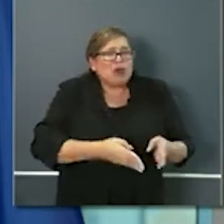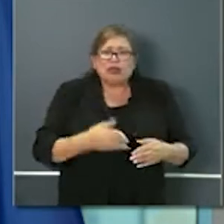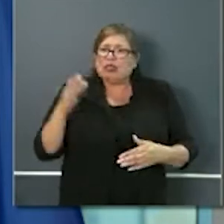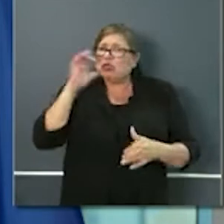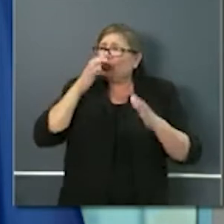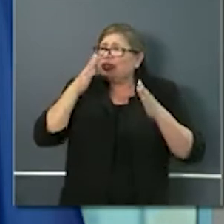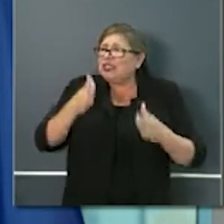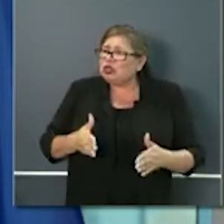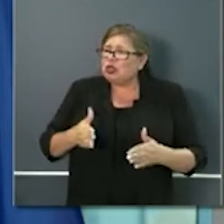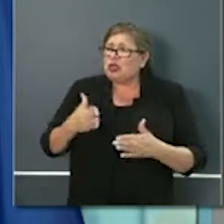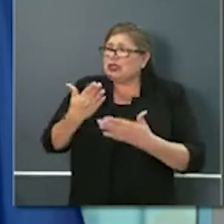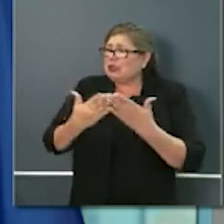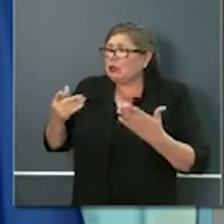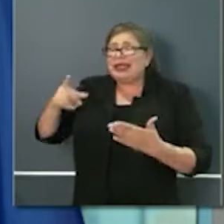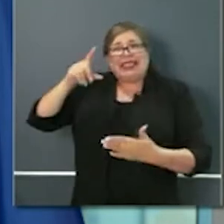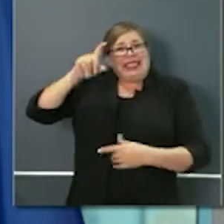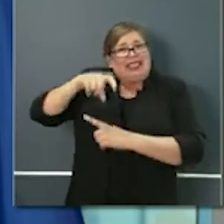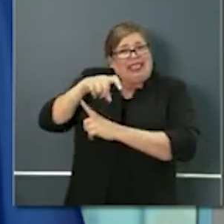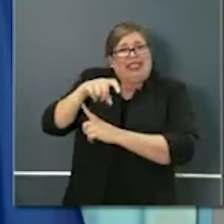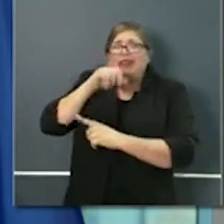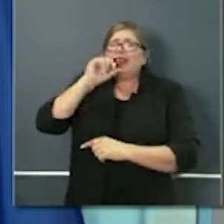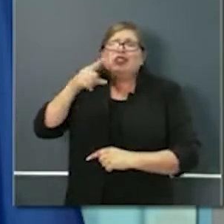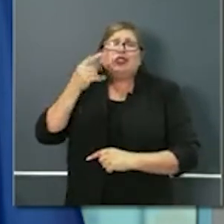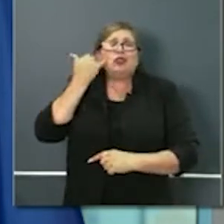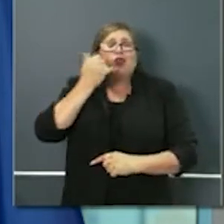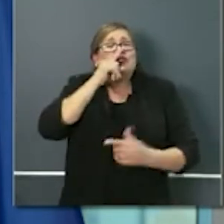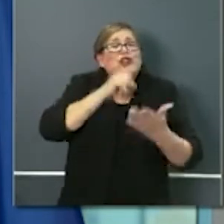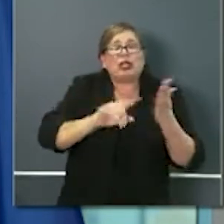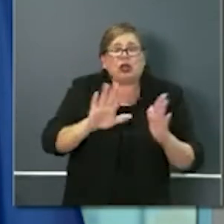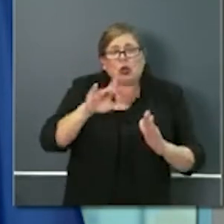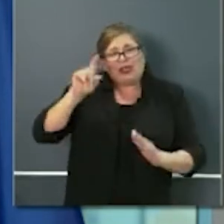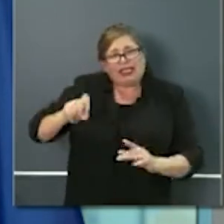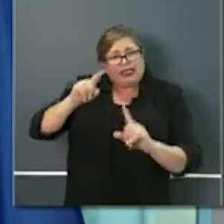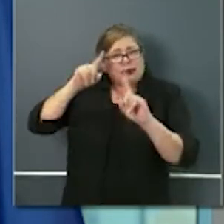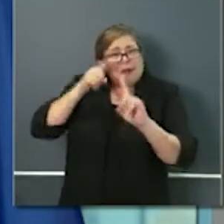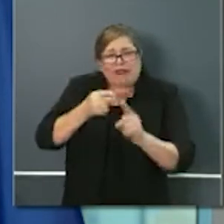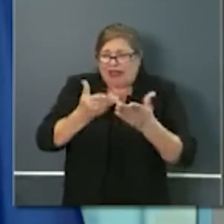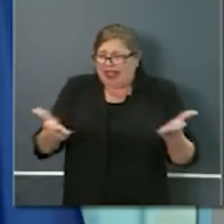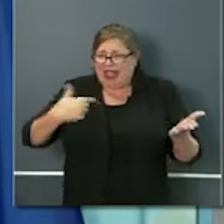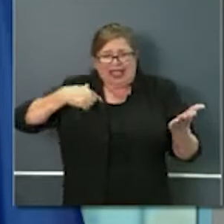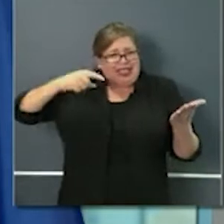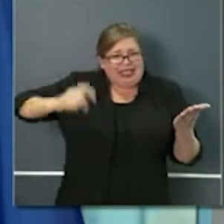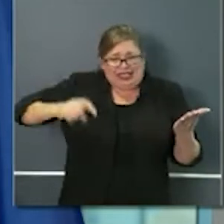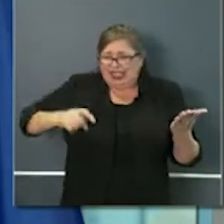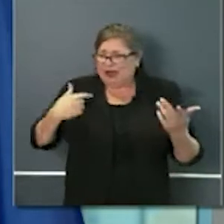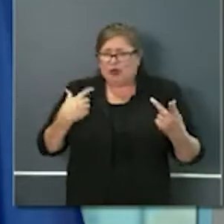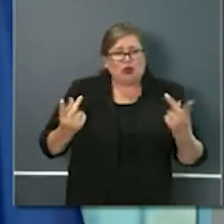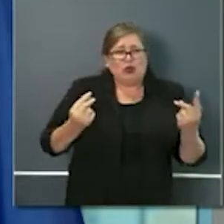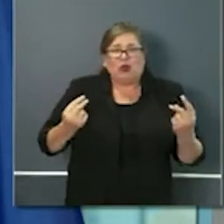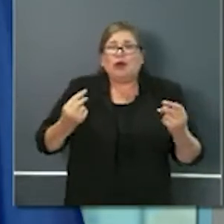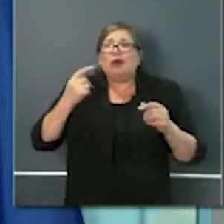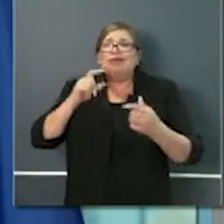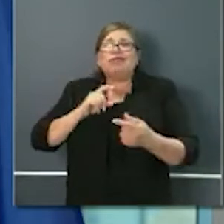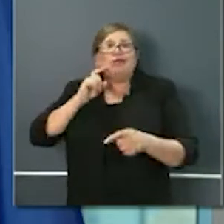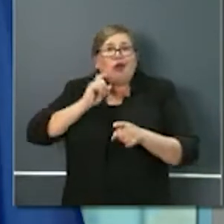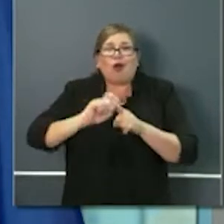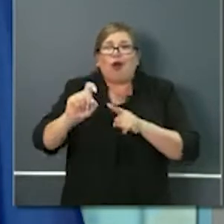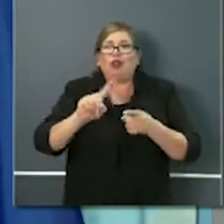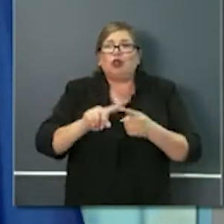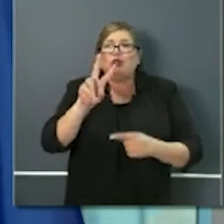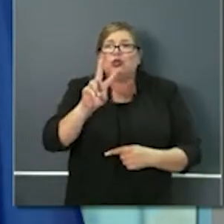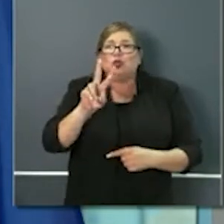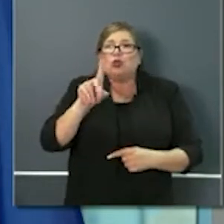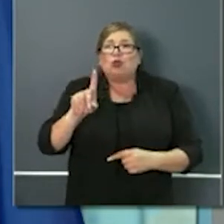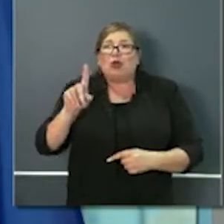just nice words and just a check-in but need specific services we've partnered now with 2-1-1 to provide